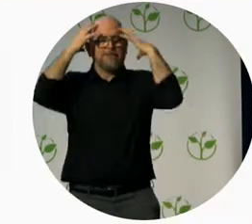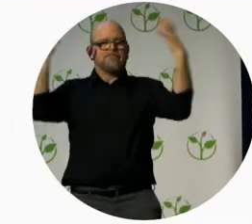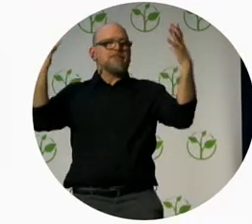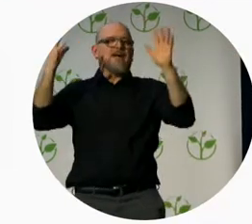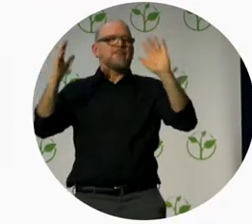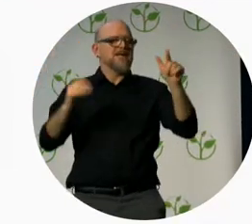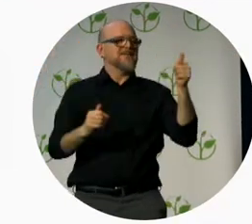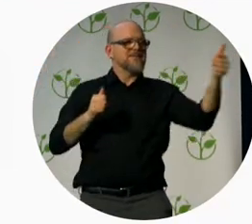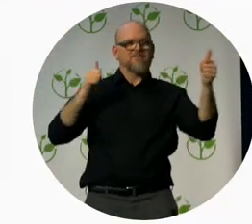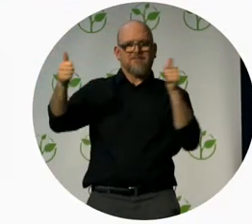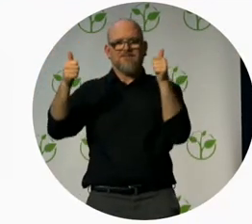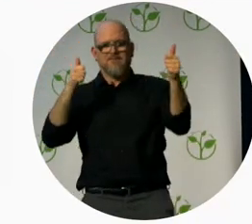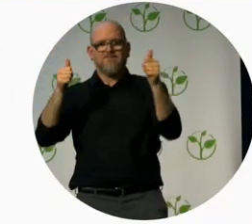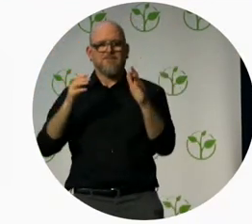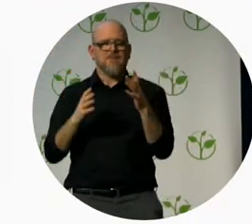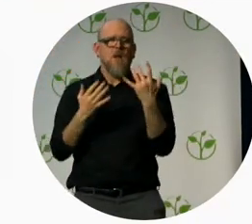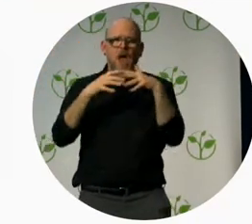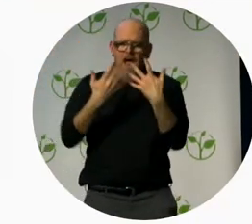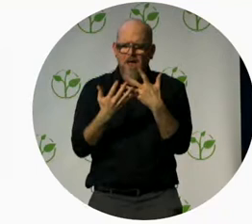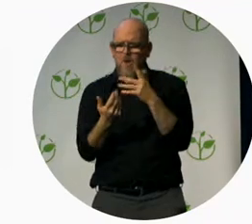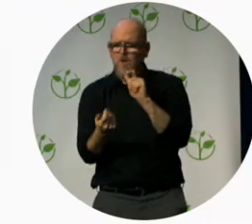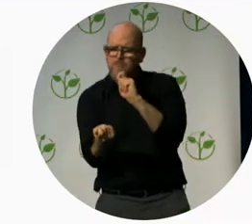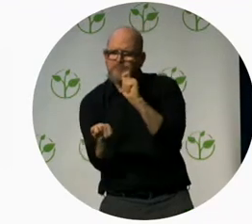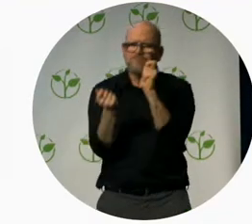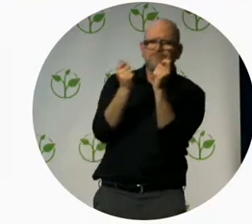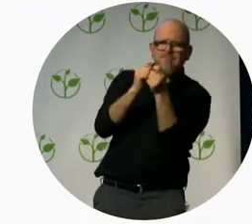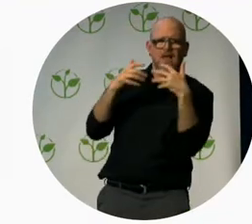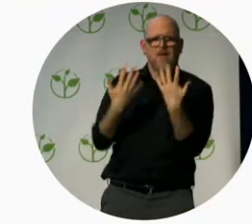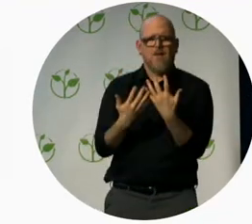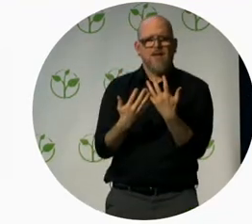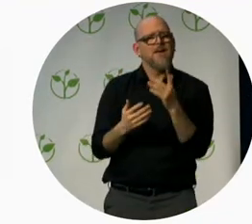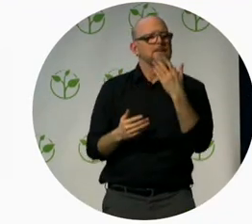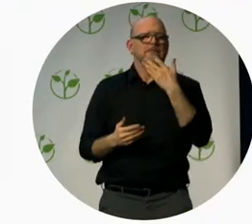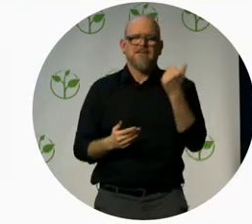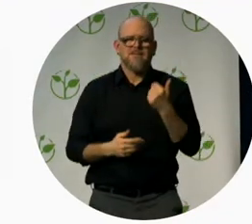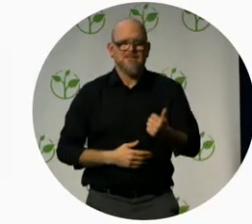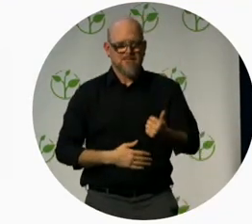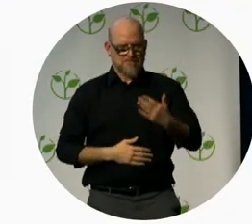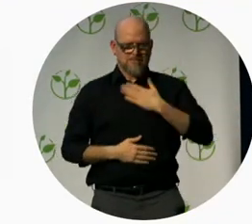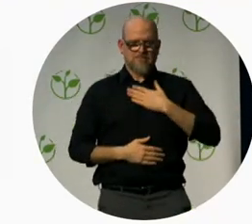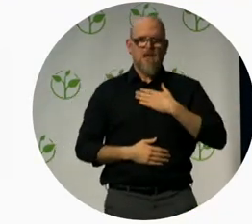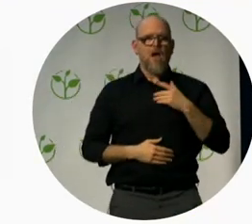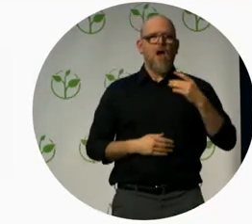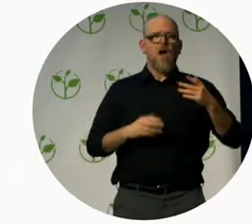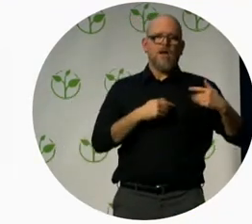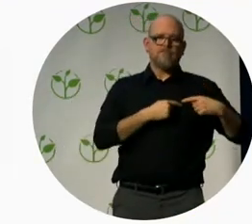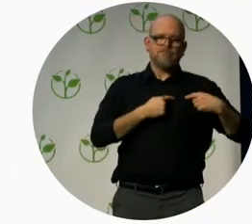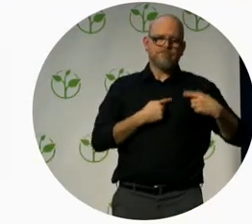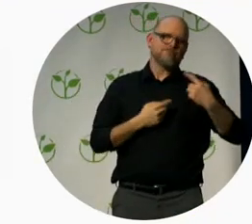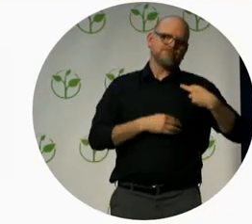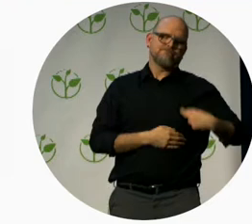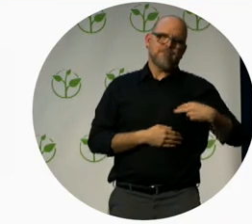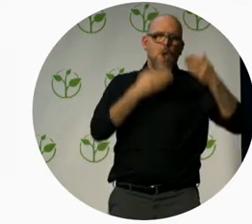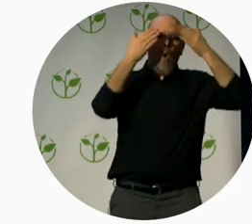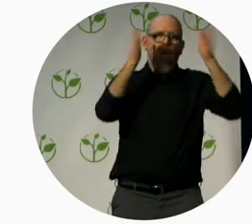help people understand why they should care. So here's a short video, not ours, that authentically